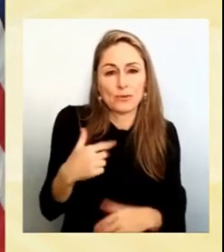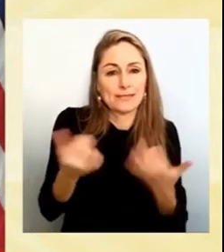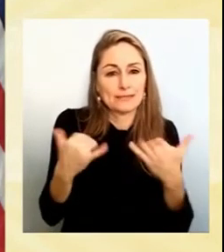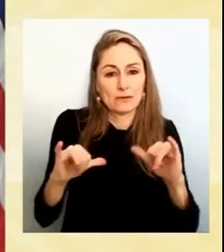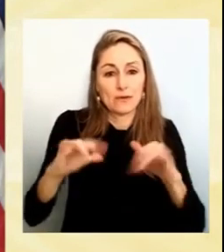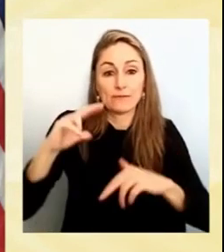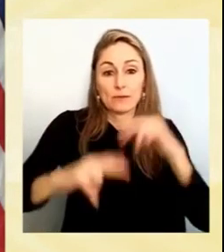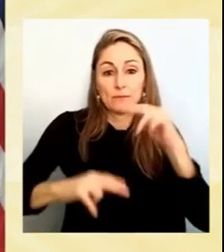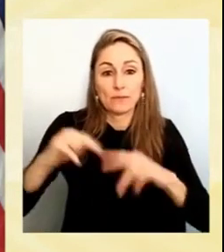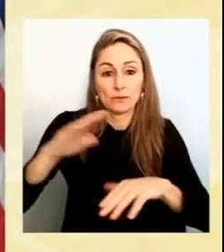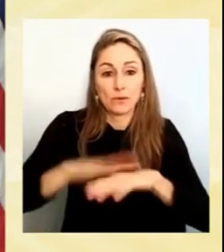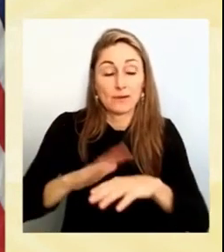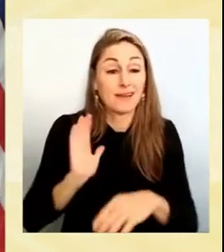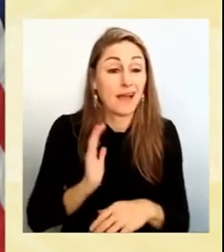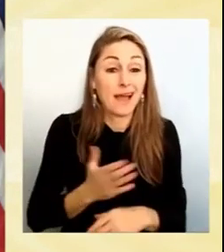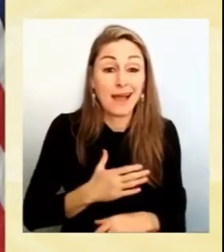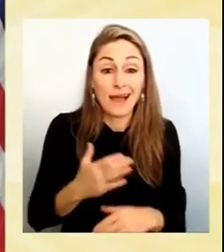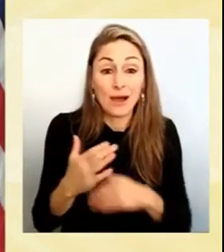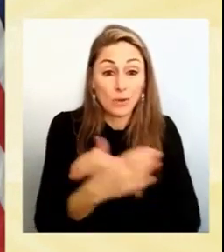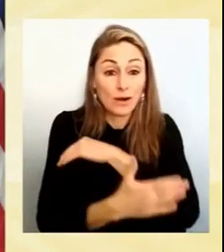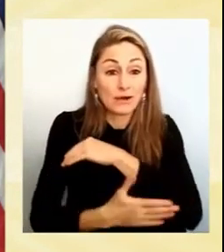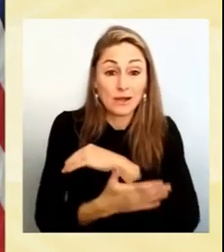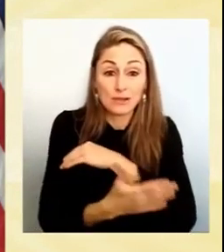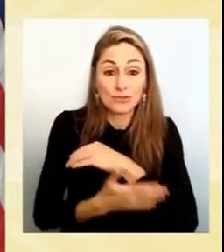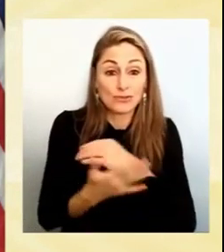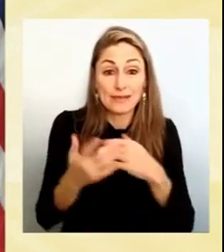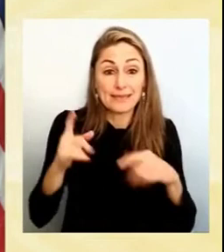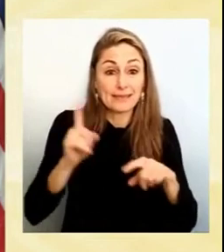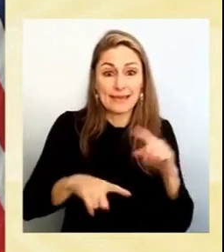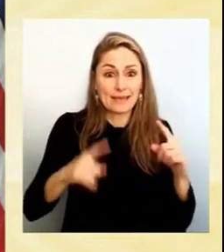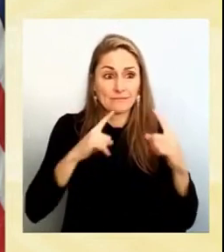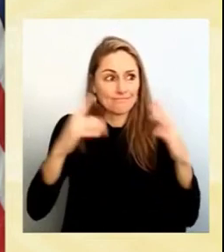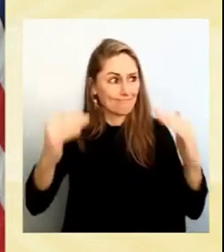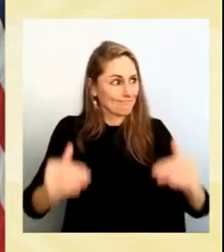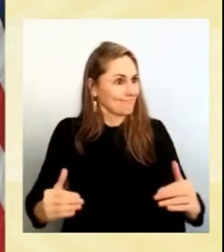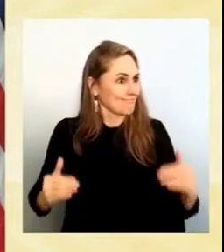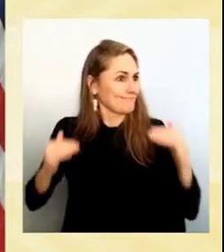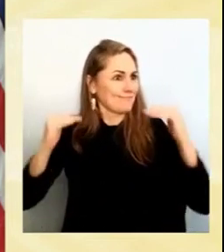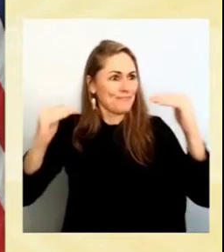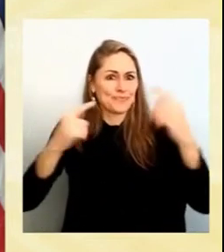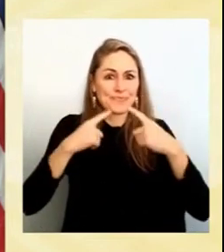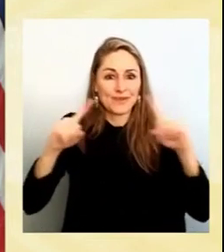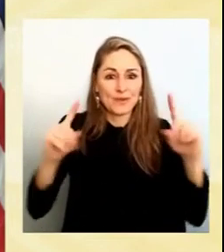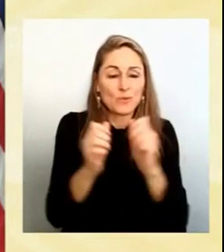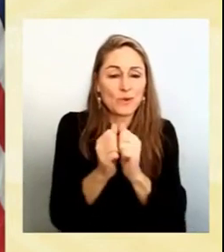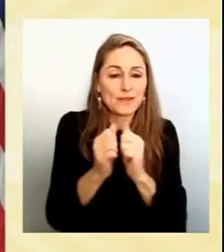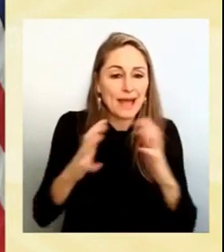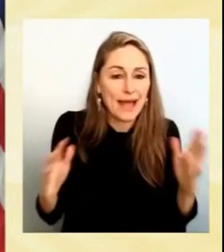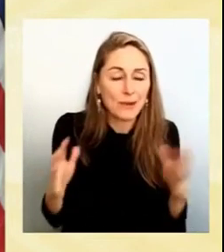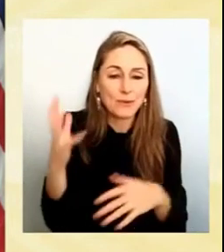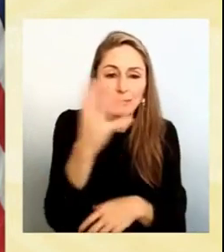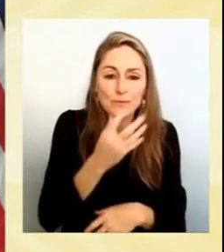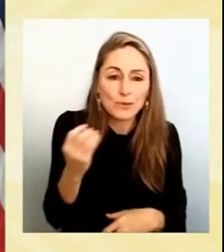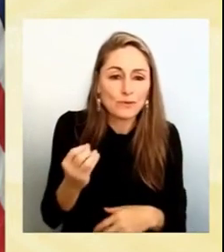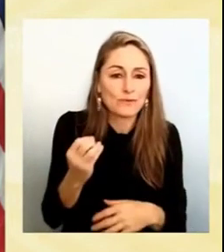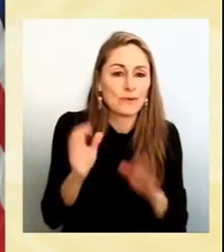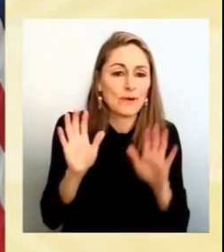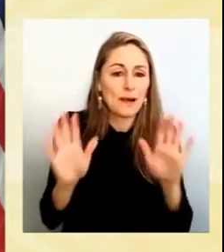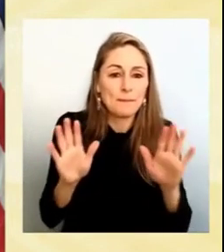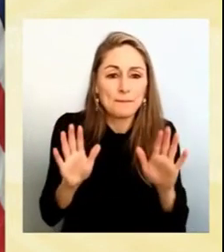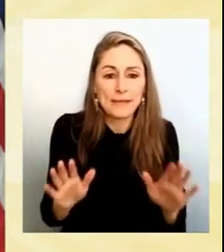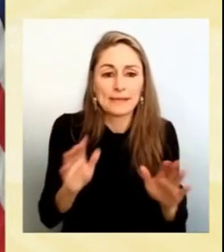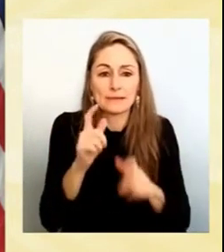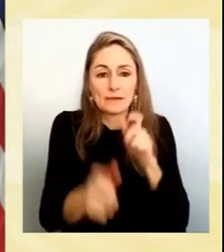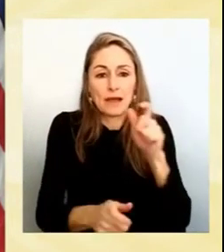could not have reached the heights that it has without the extraordinary contributions of so many Native leaders throughout